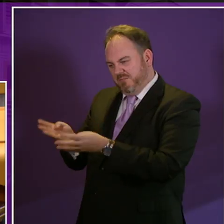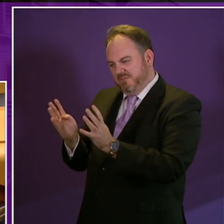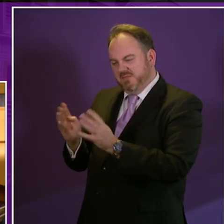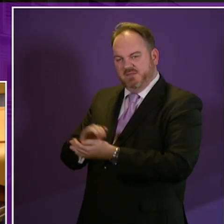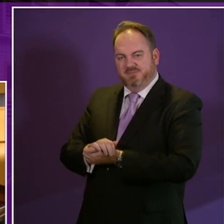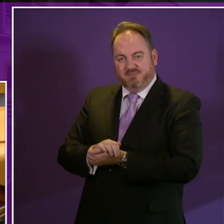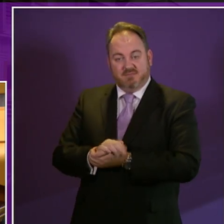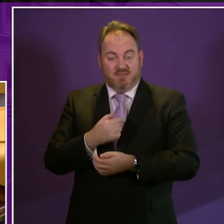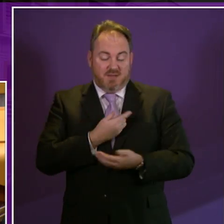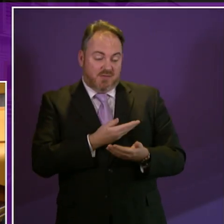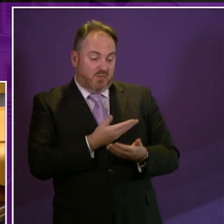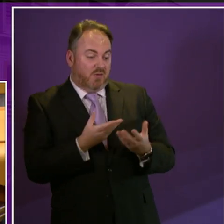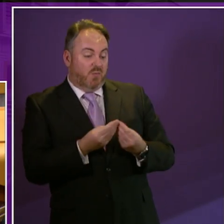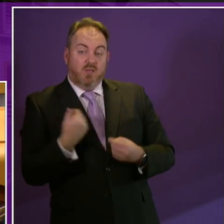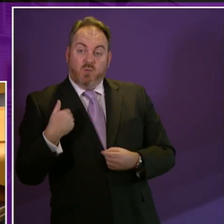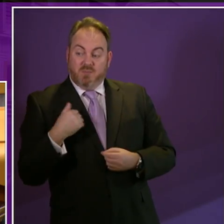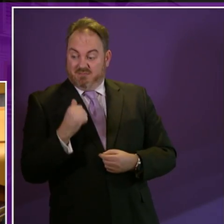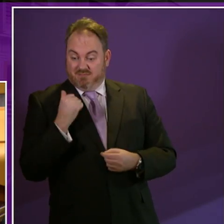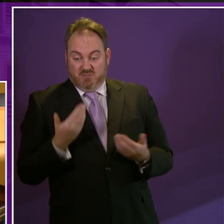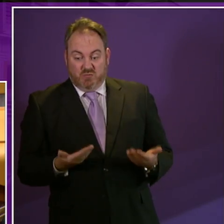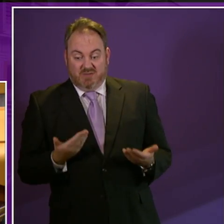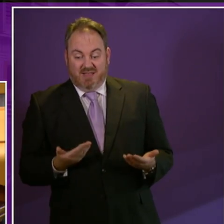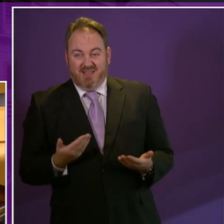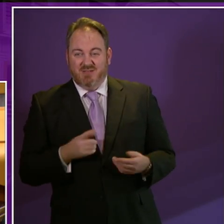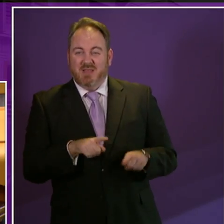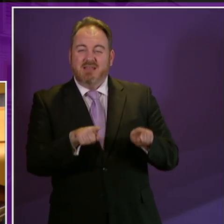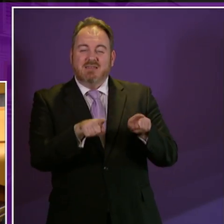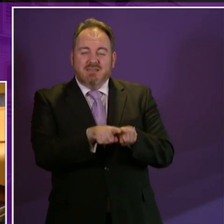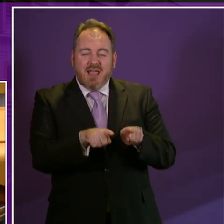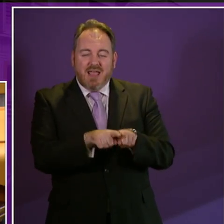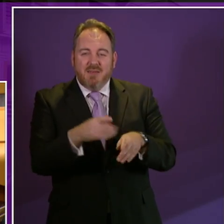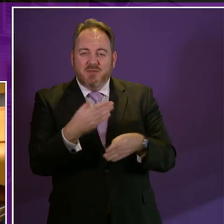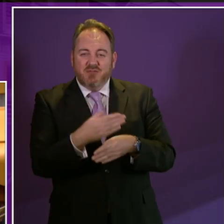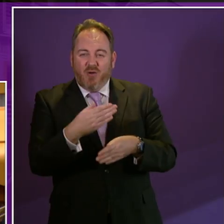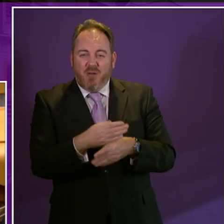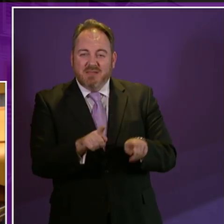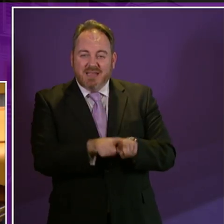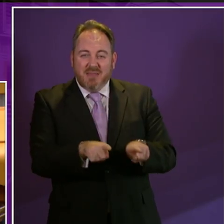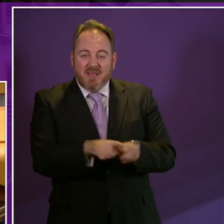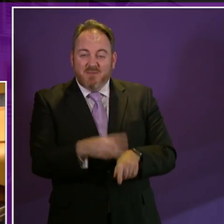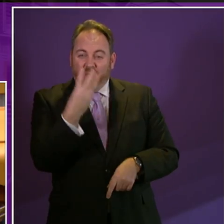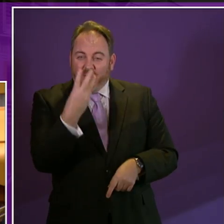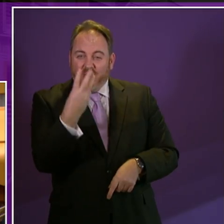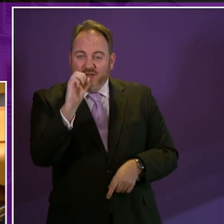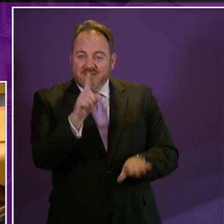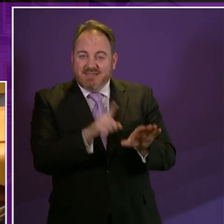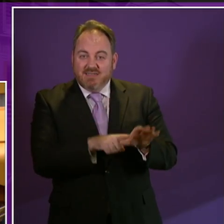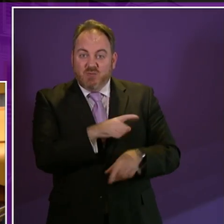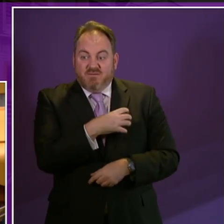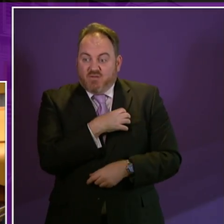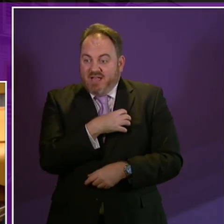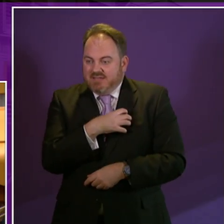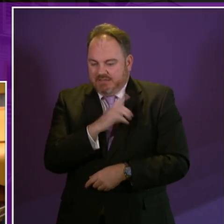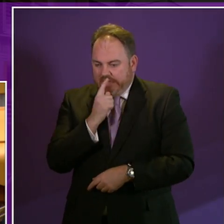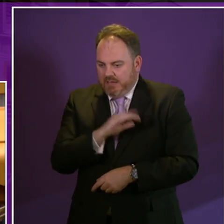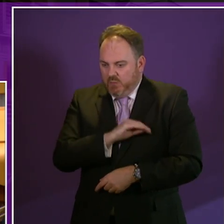again to a lady at lunchtime who'd been in the same job for 30 years, not because she wanted to, but she was scared to move on